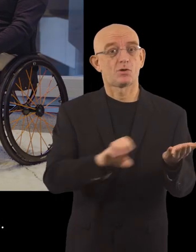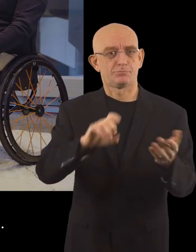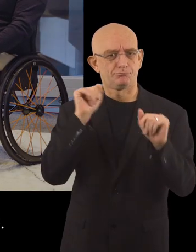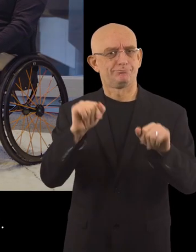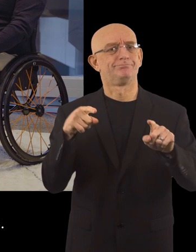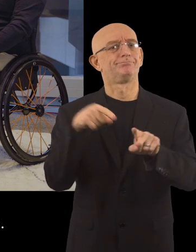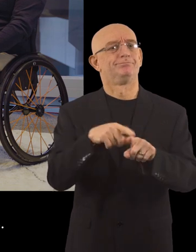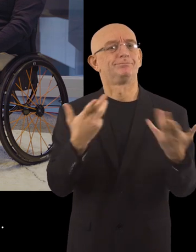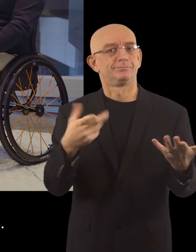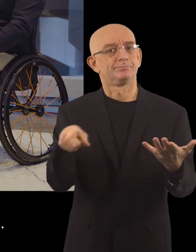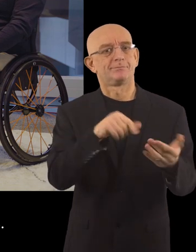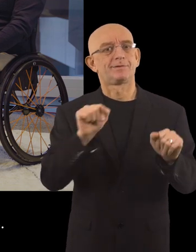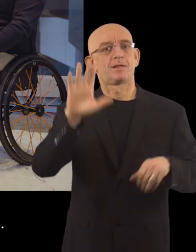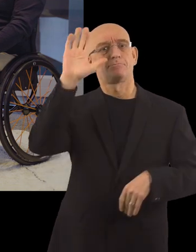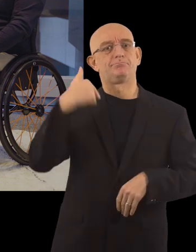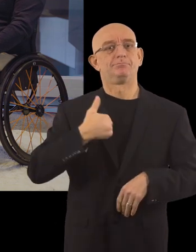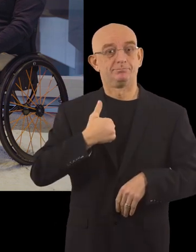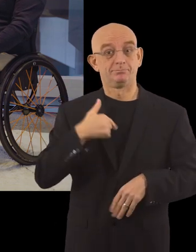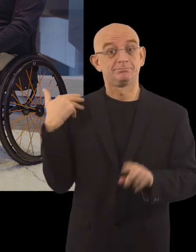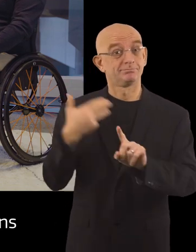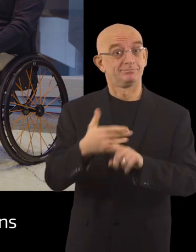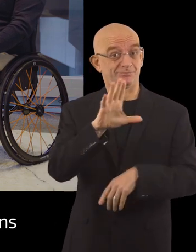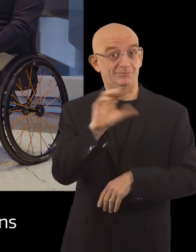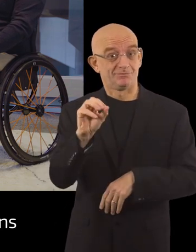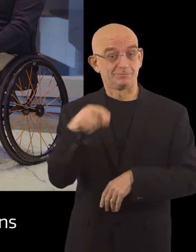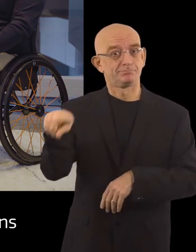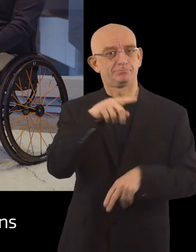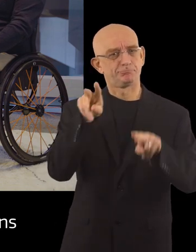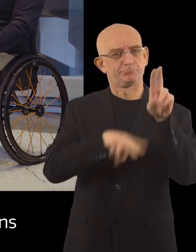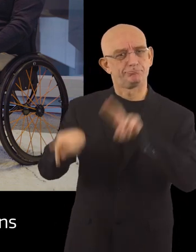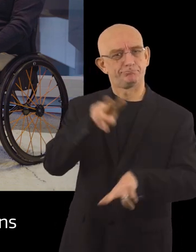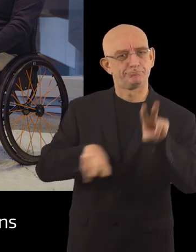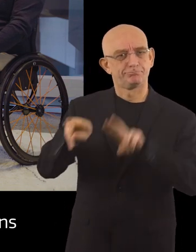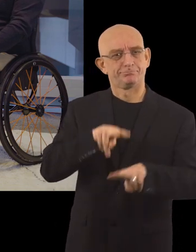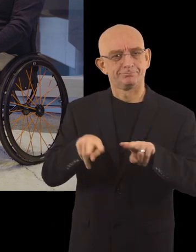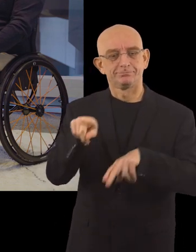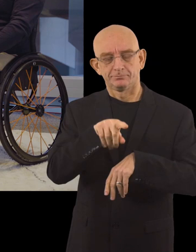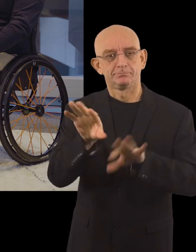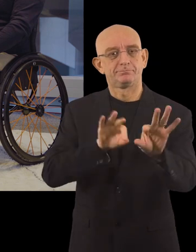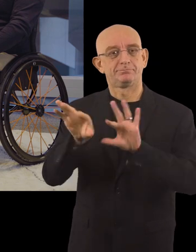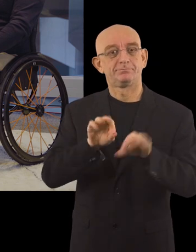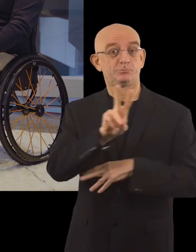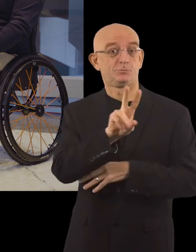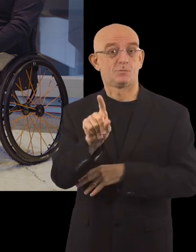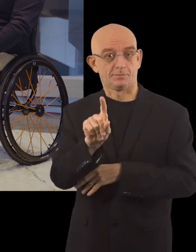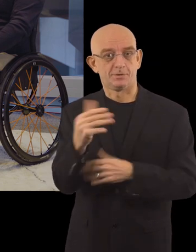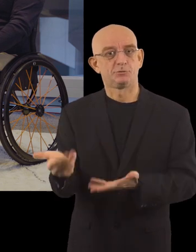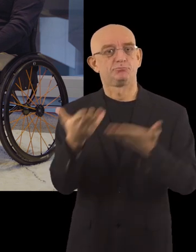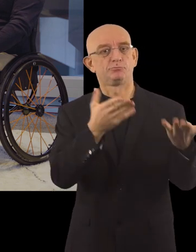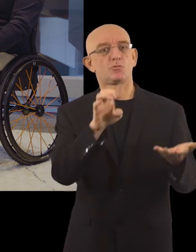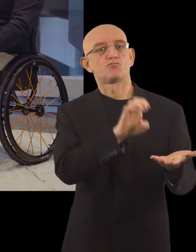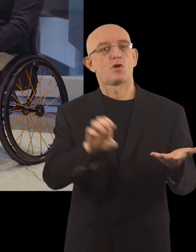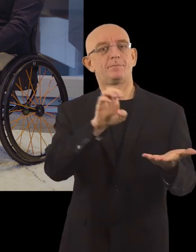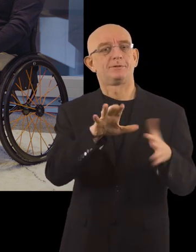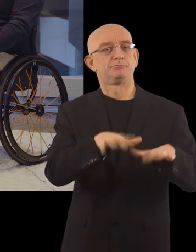that they should win this award could nominate themselves. 50 did so. National juries looked at their applications and 21 were selected and